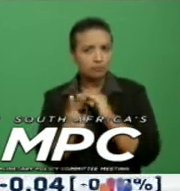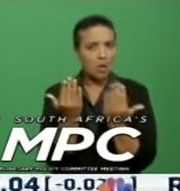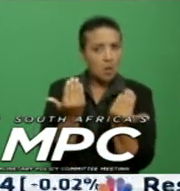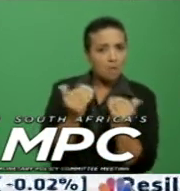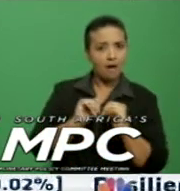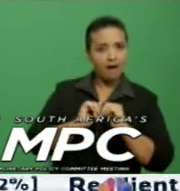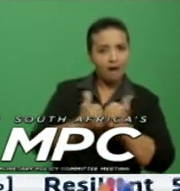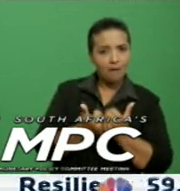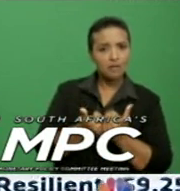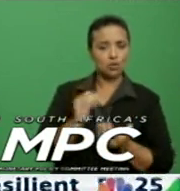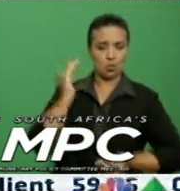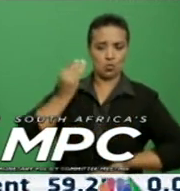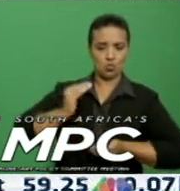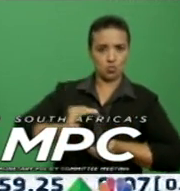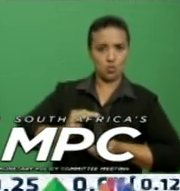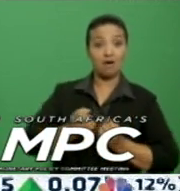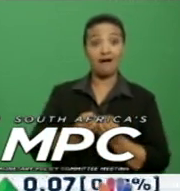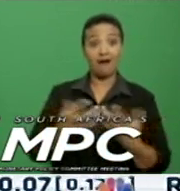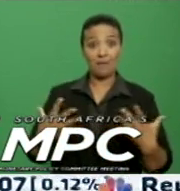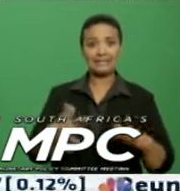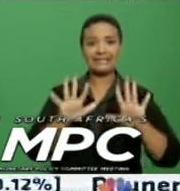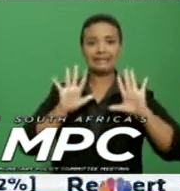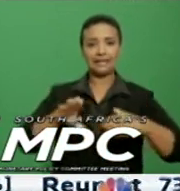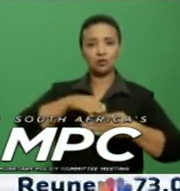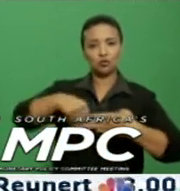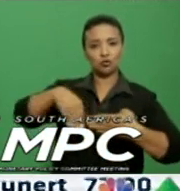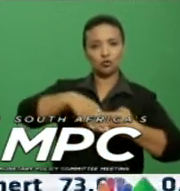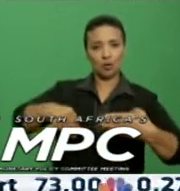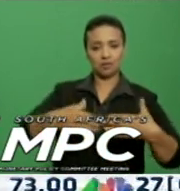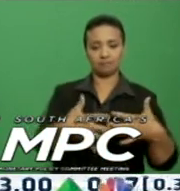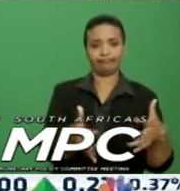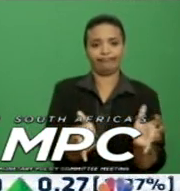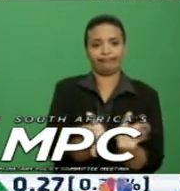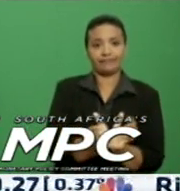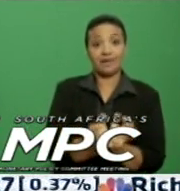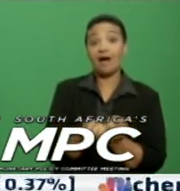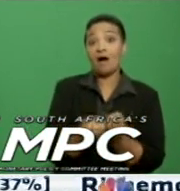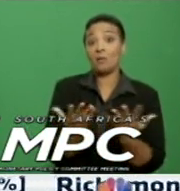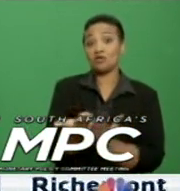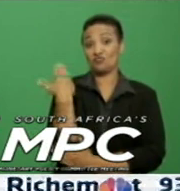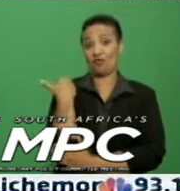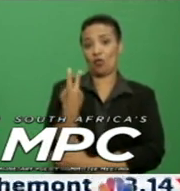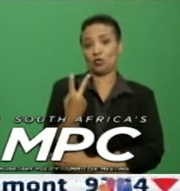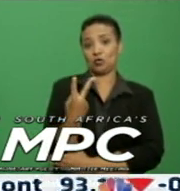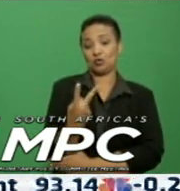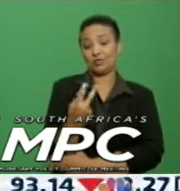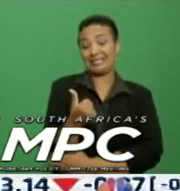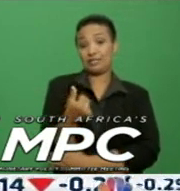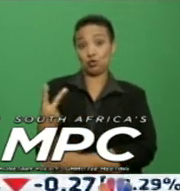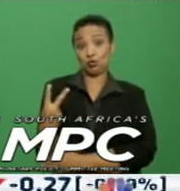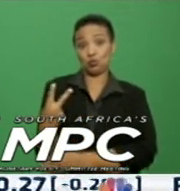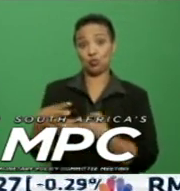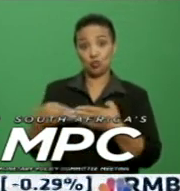QPM were revised down by around $10 per barrel from $73 to